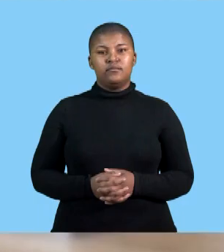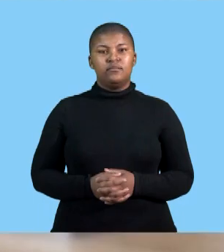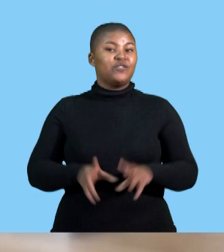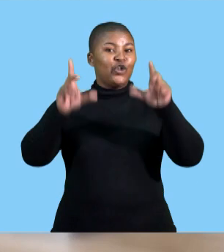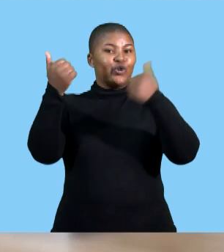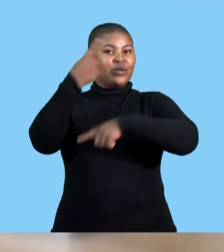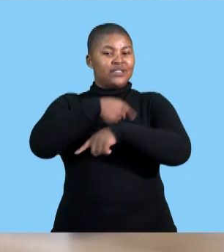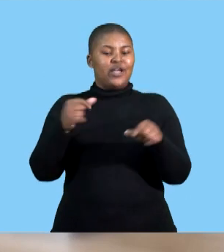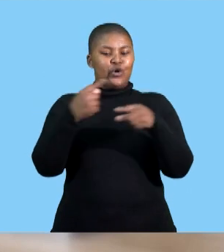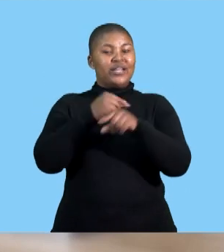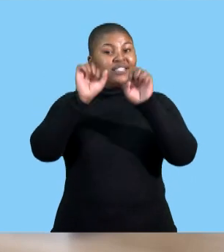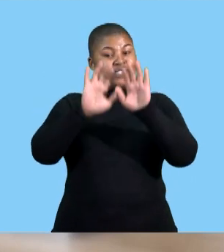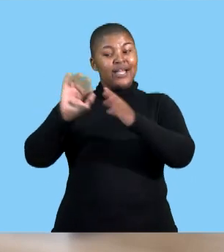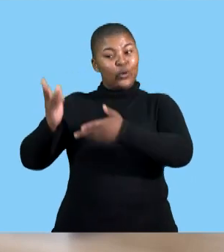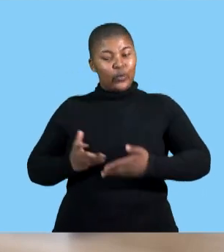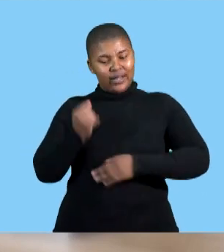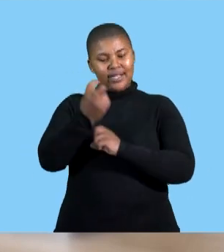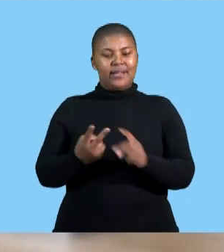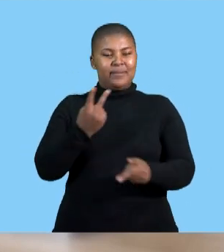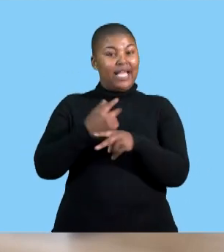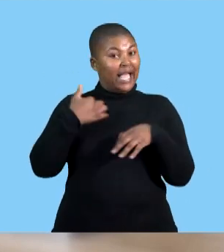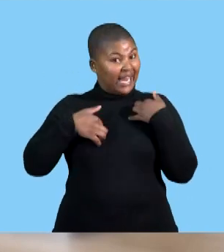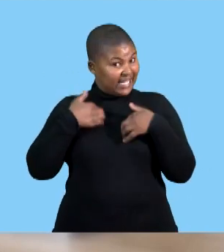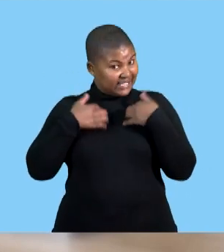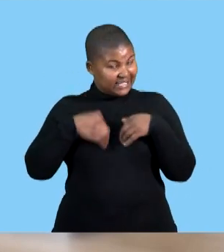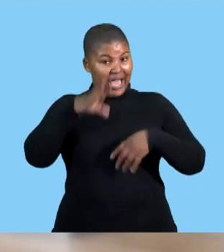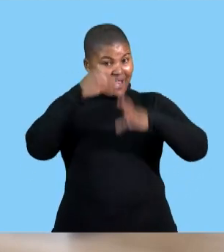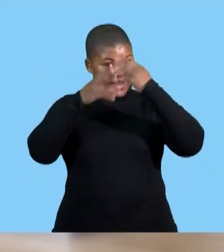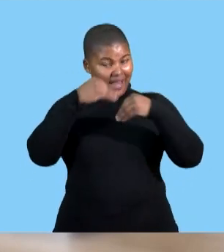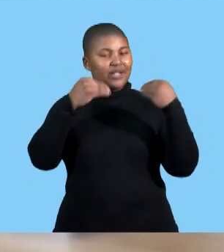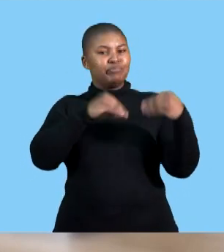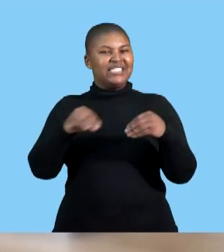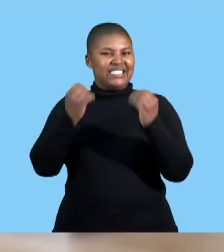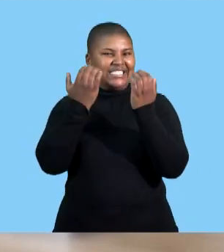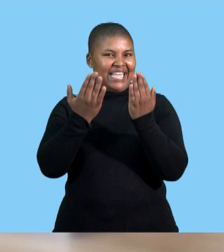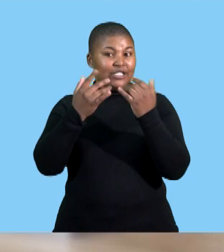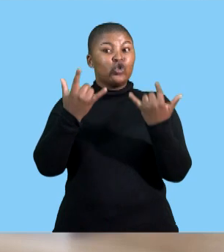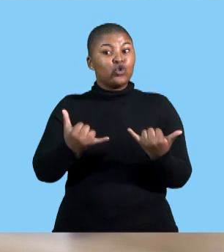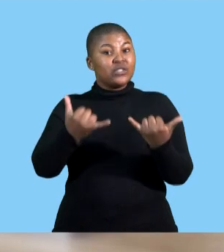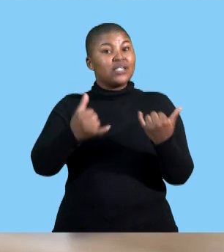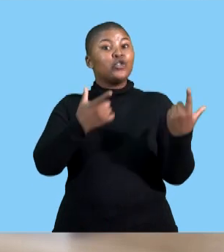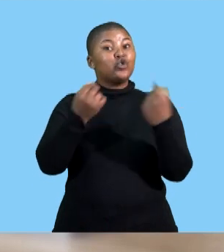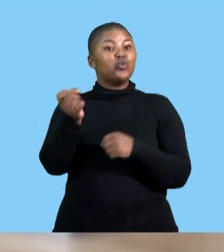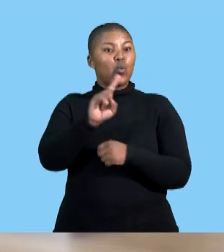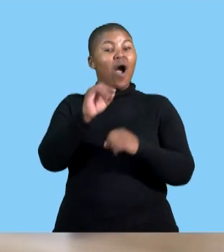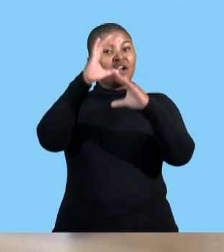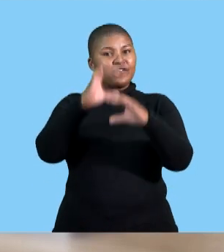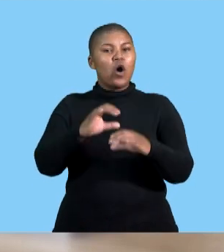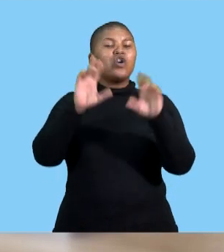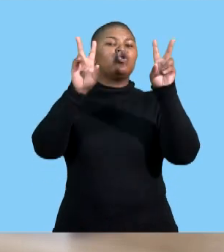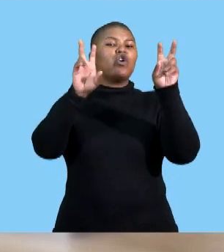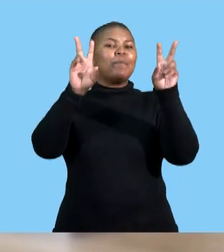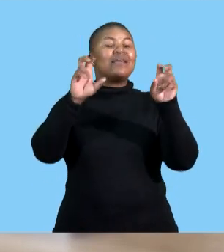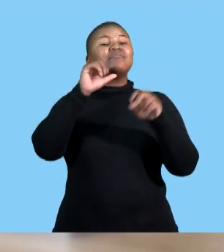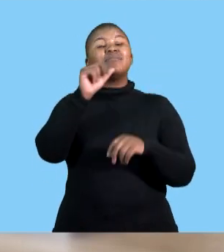good day great tense welcome to yet another exciting lesson of business studies today we are going to look at our